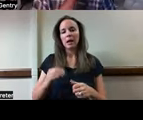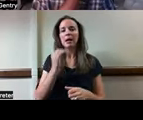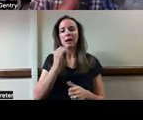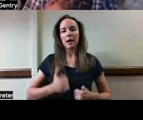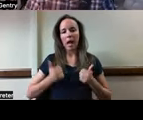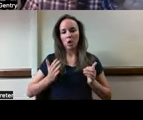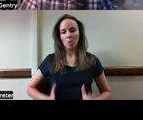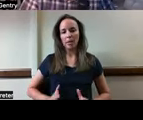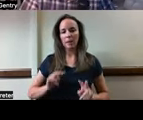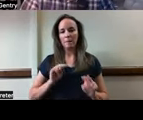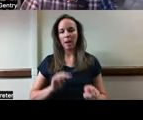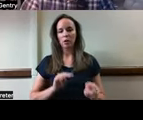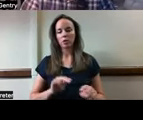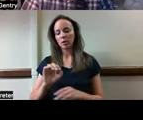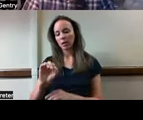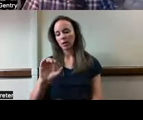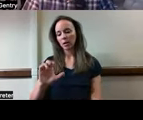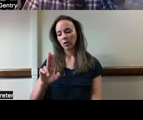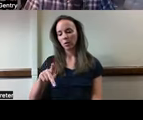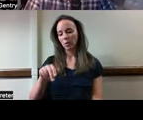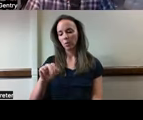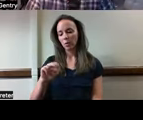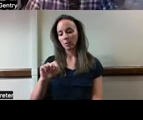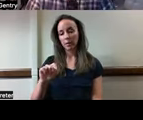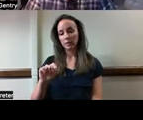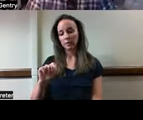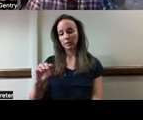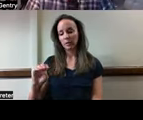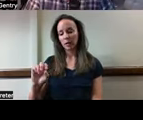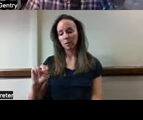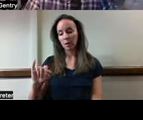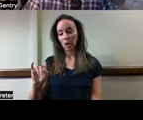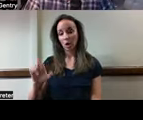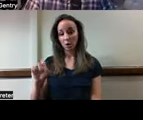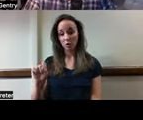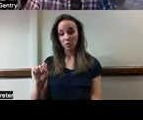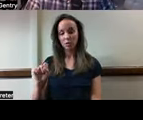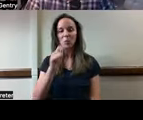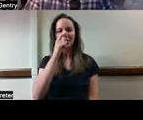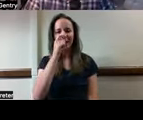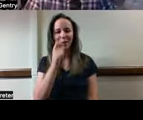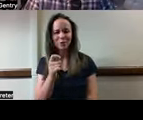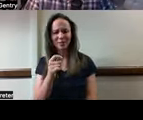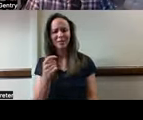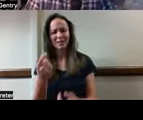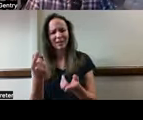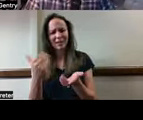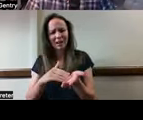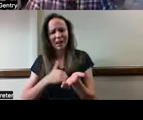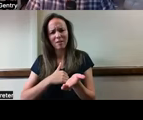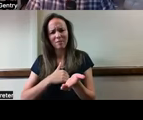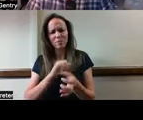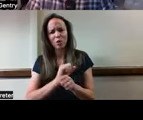And what's miraculous to an old hand who's been doing this for a long time is that nowadays almost